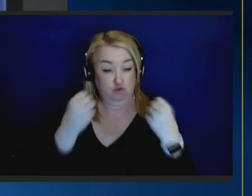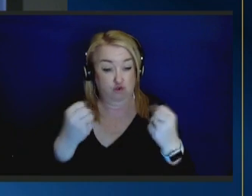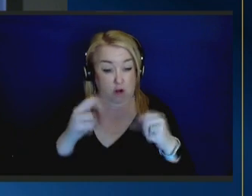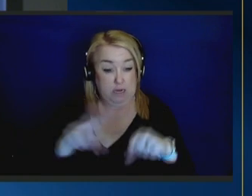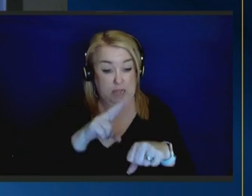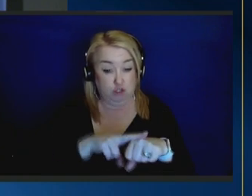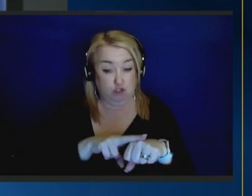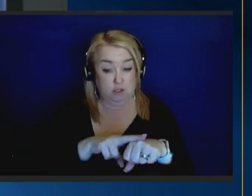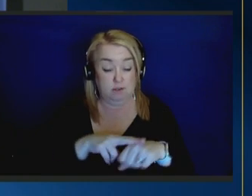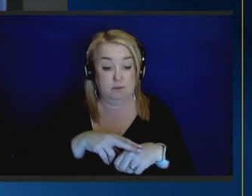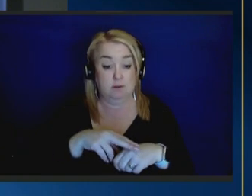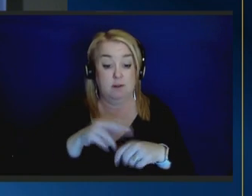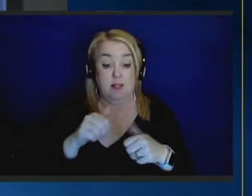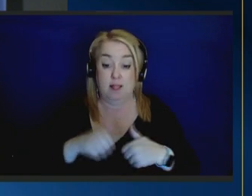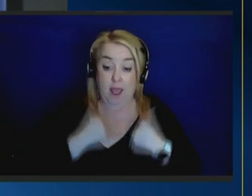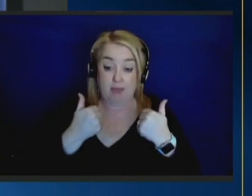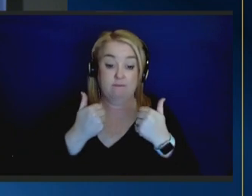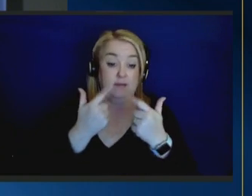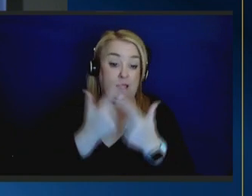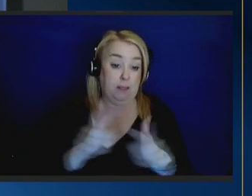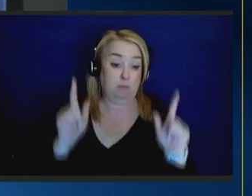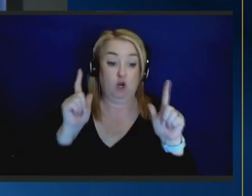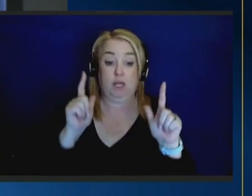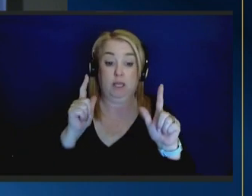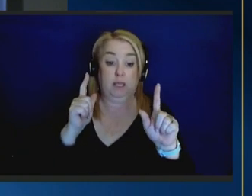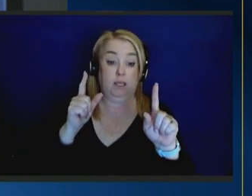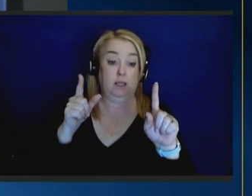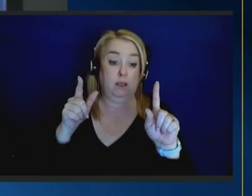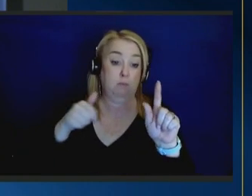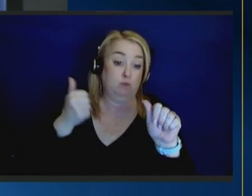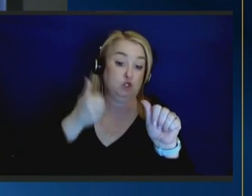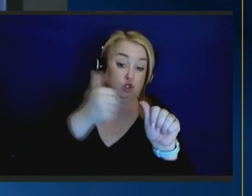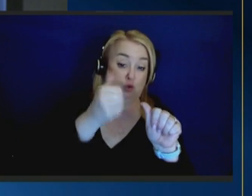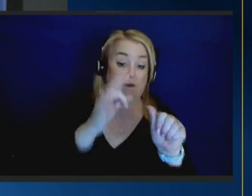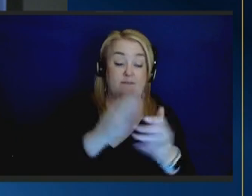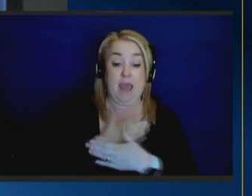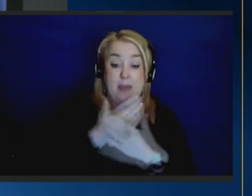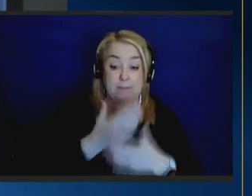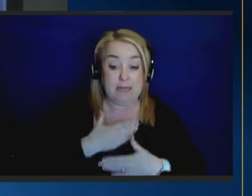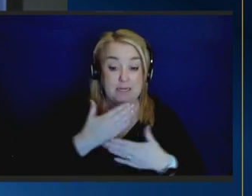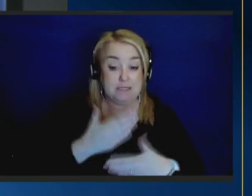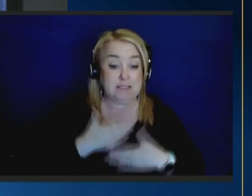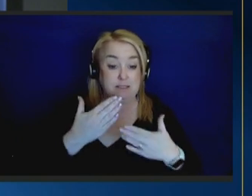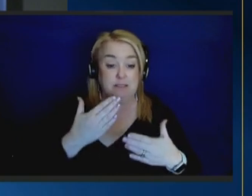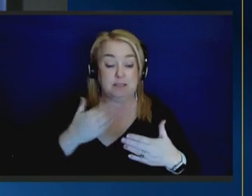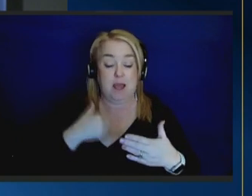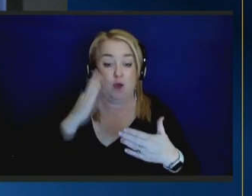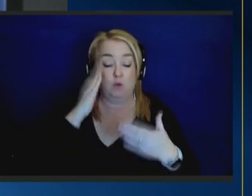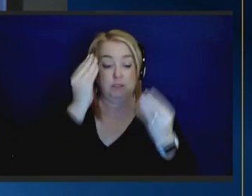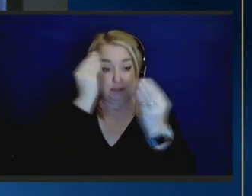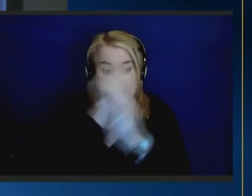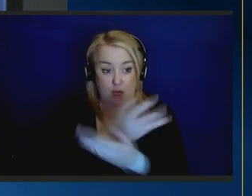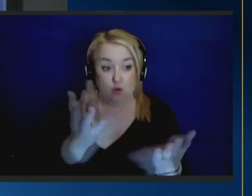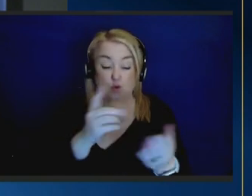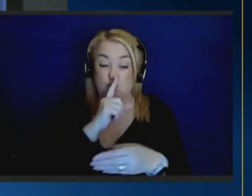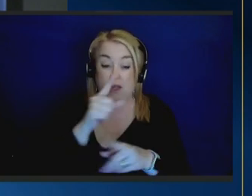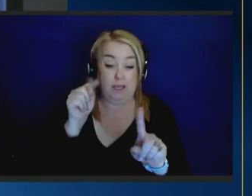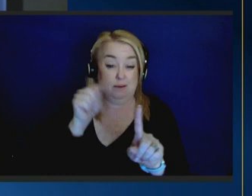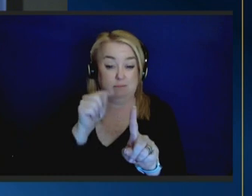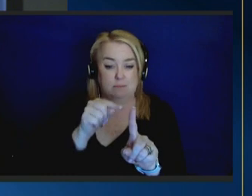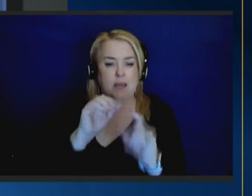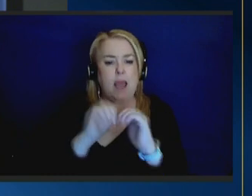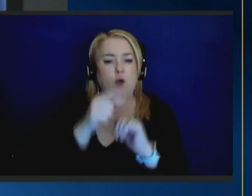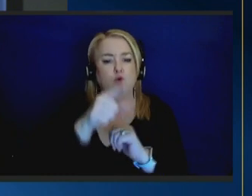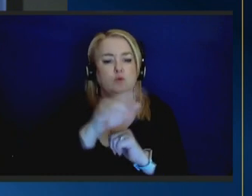life liberty pursuit of happiness there it is and so i say to all of you at the end of the day how do you spell